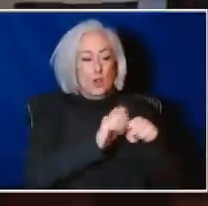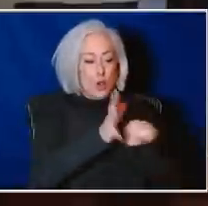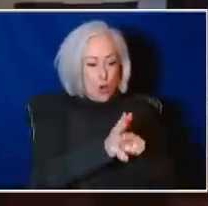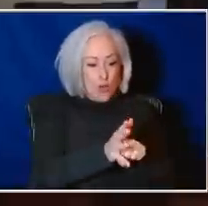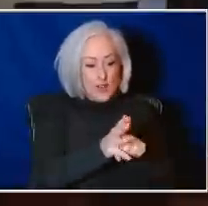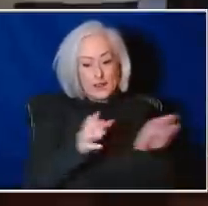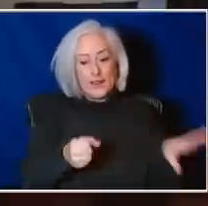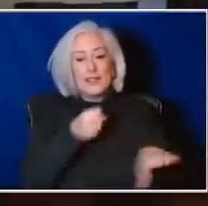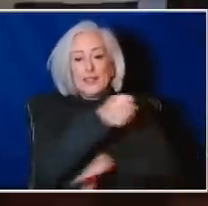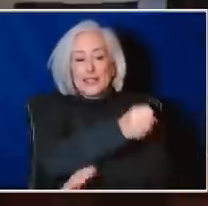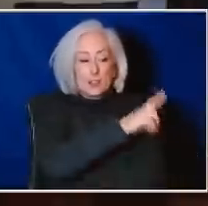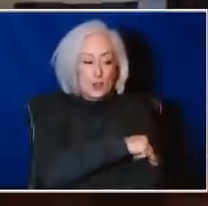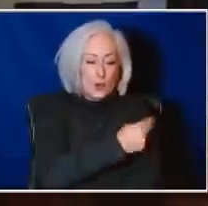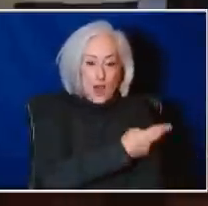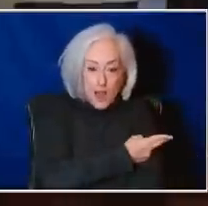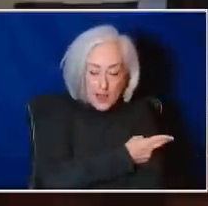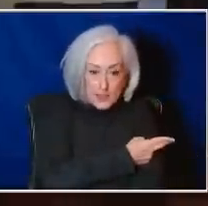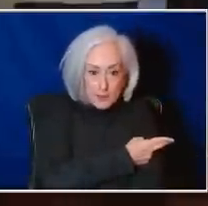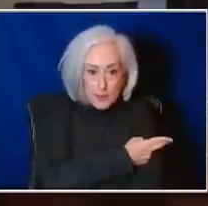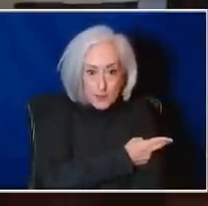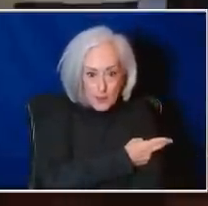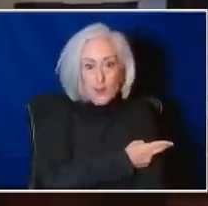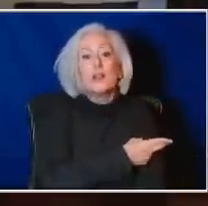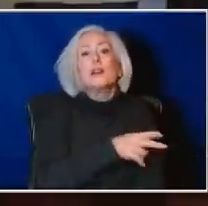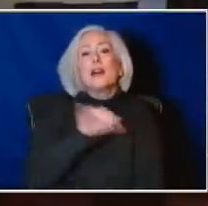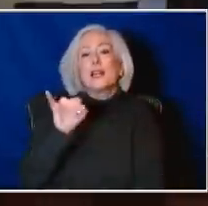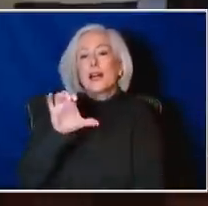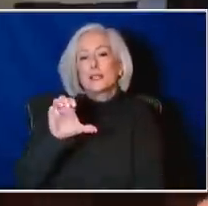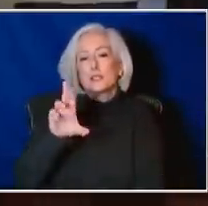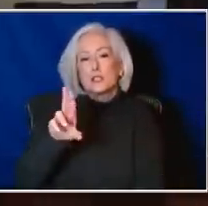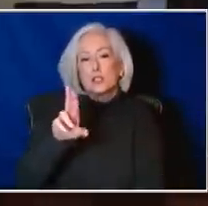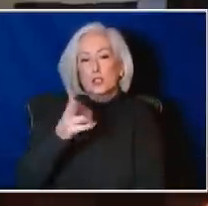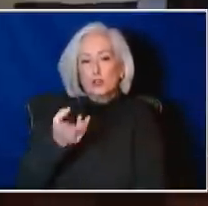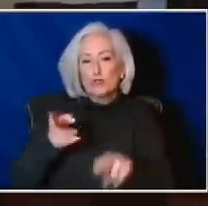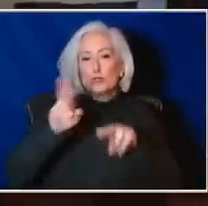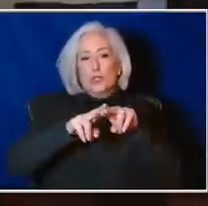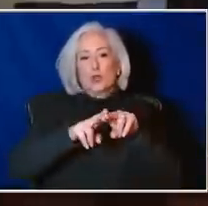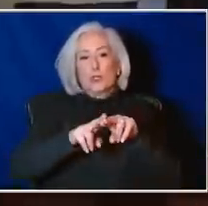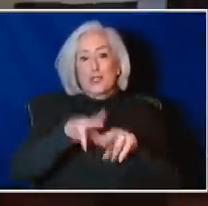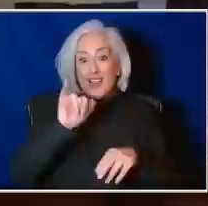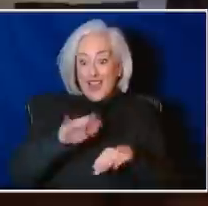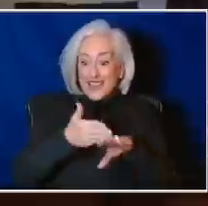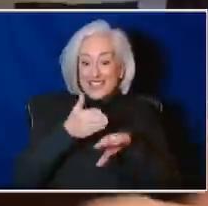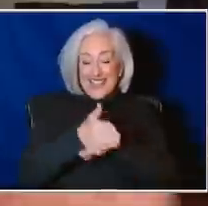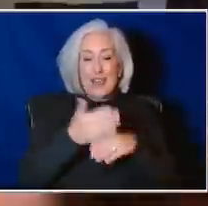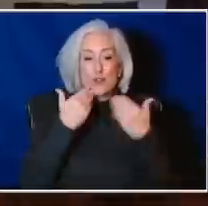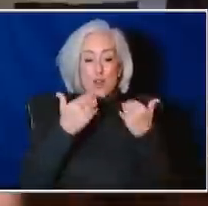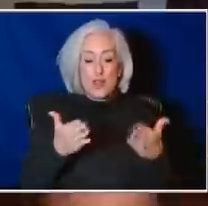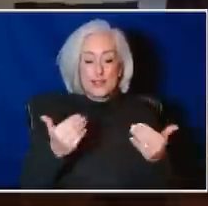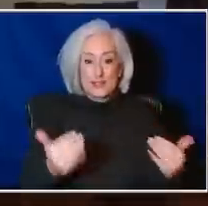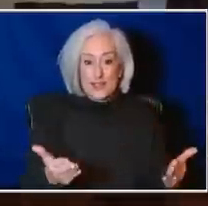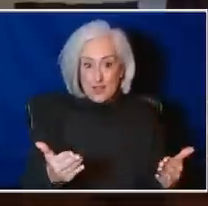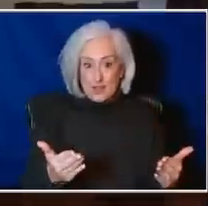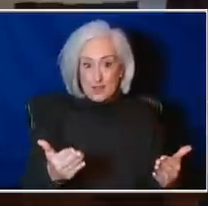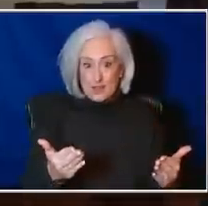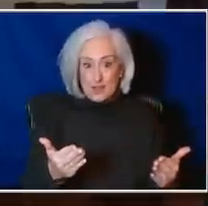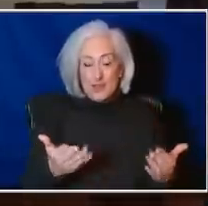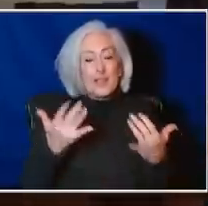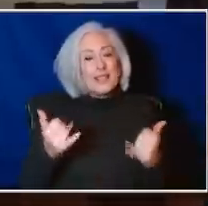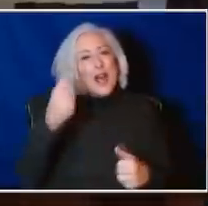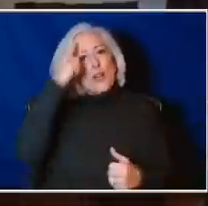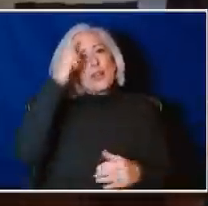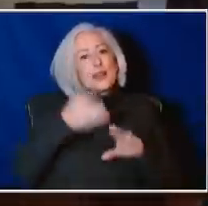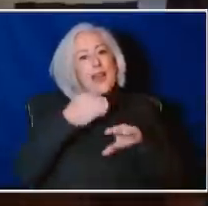and COVID admissions to the ICU. And that's post-Thanksgiving. As we go into Christmas, I'm